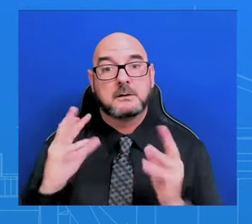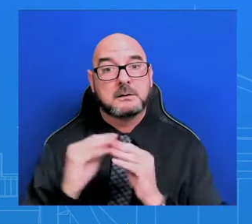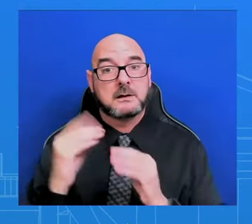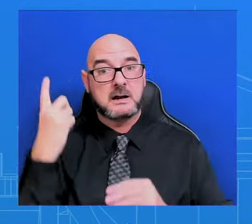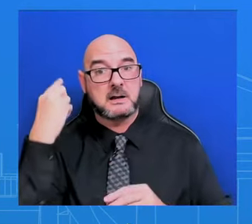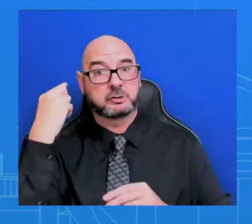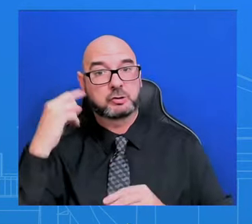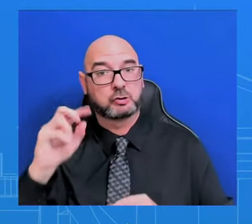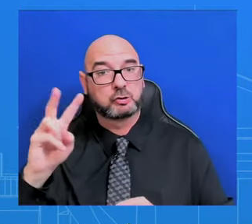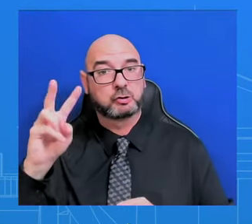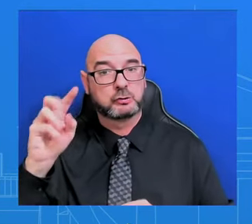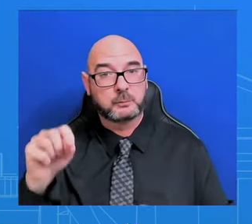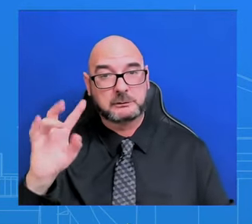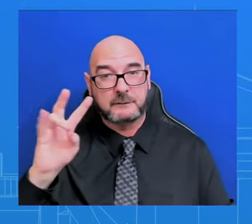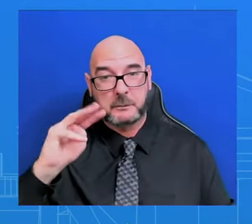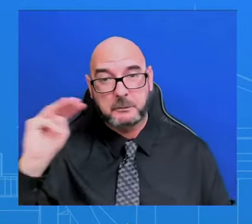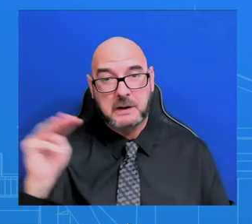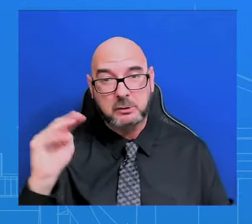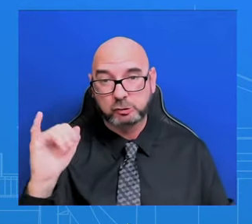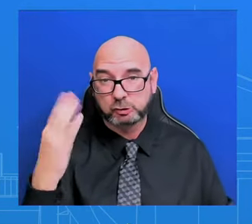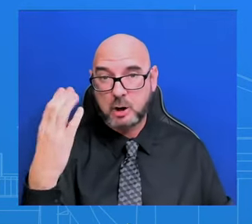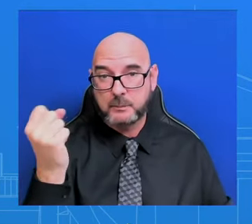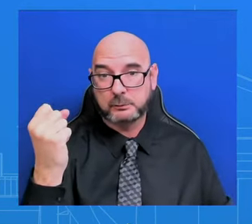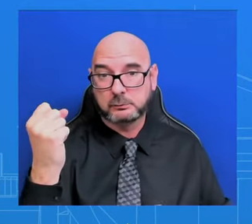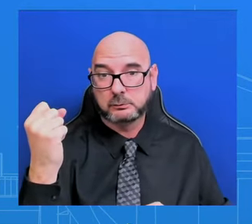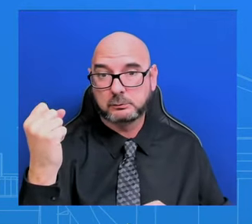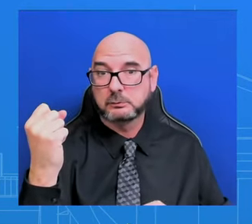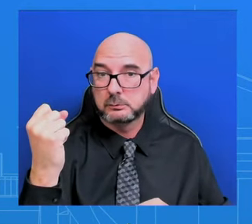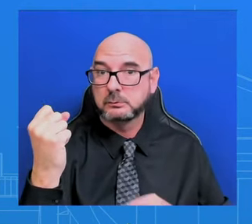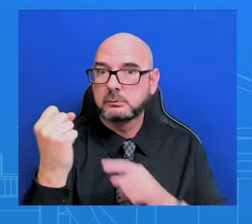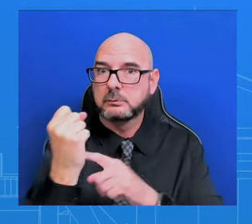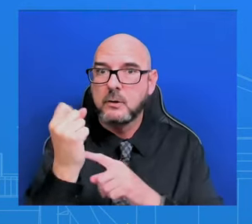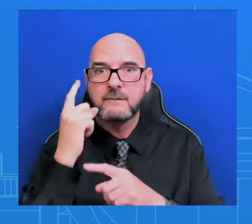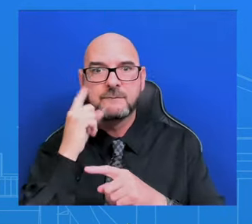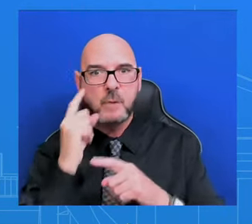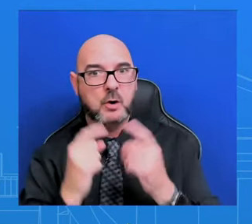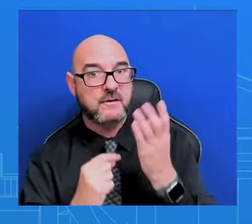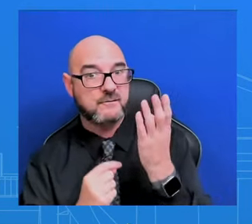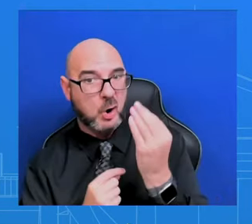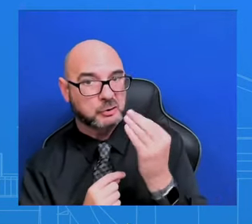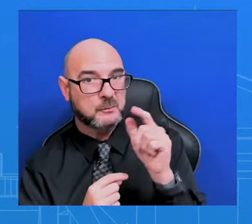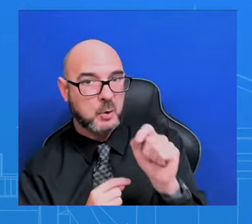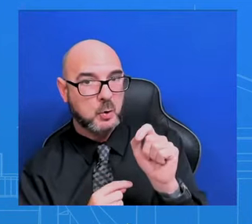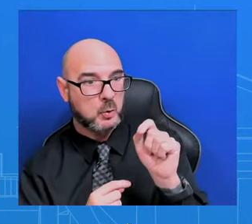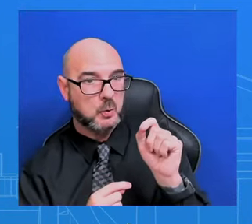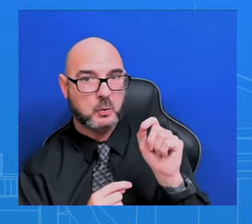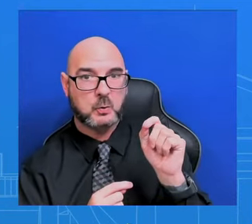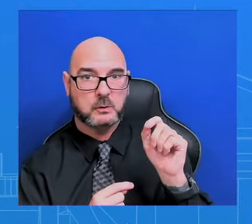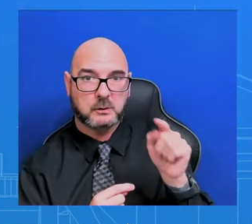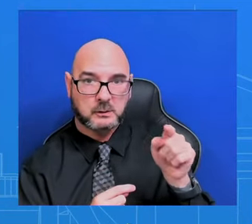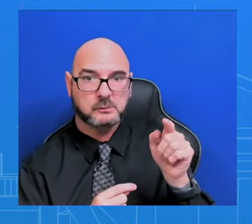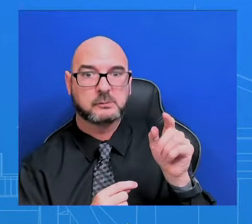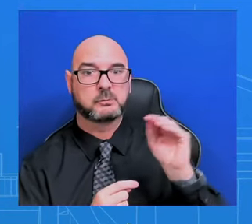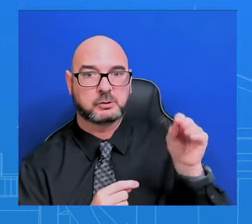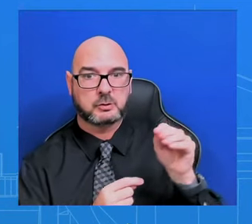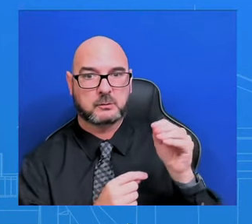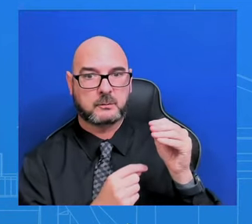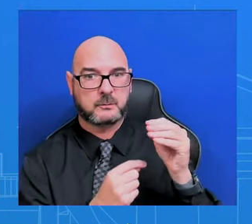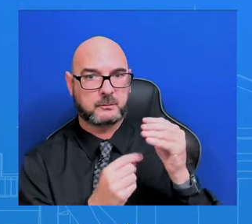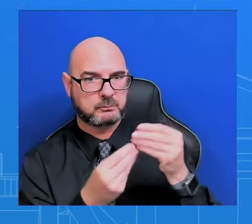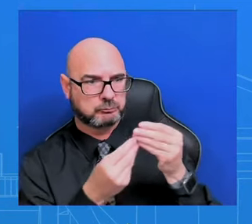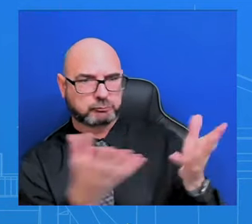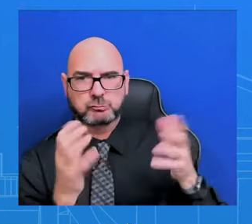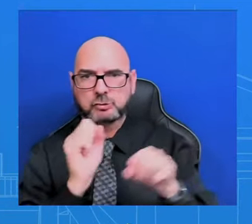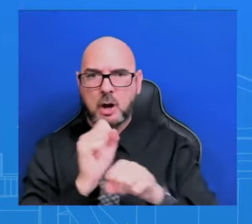14.3 million jobs created under President Biden. All why wages are rising